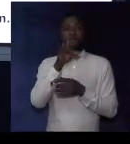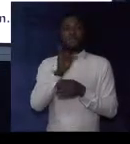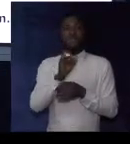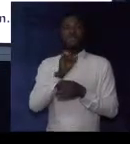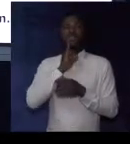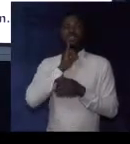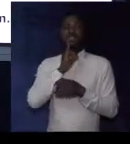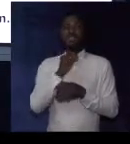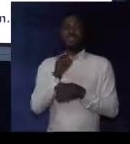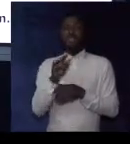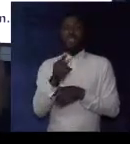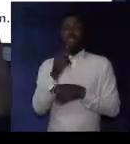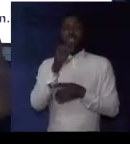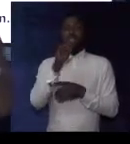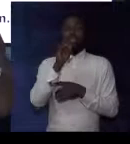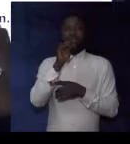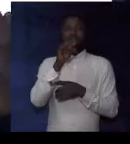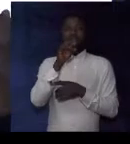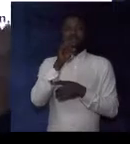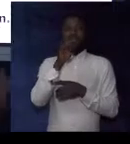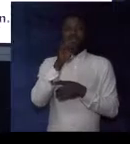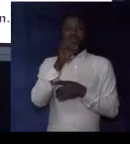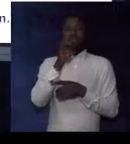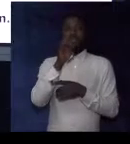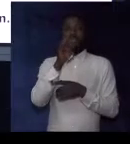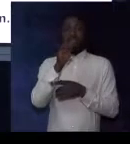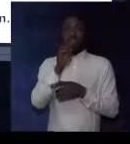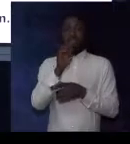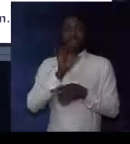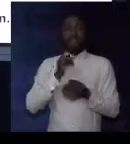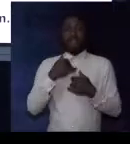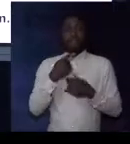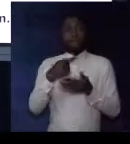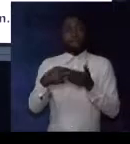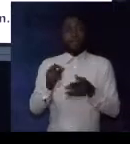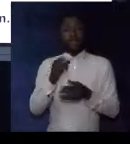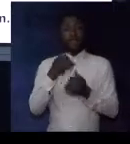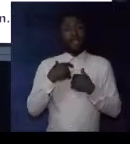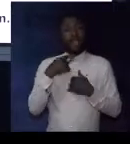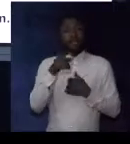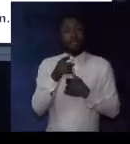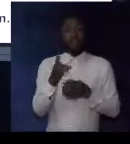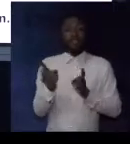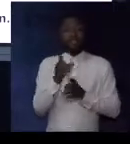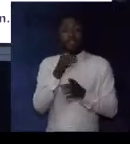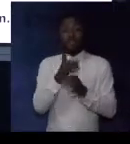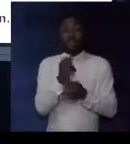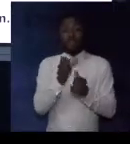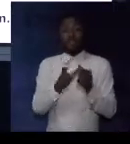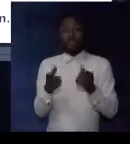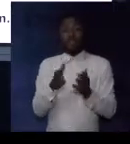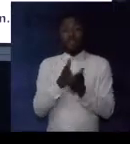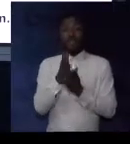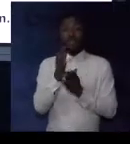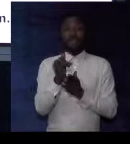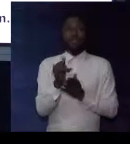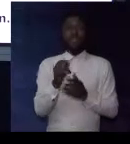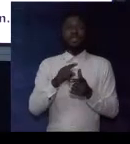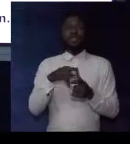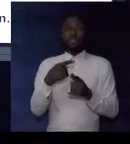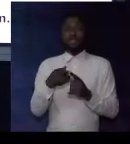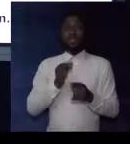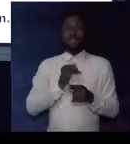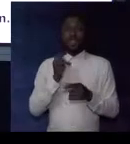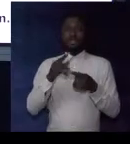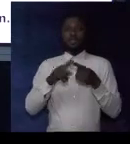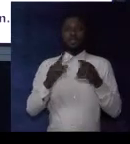It is intimidate. Yes, I've marked mine. Have you marked yours? Did you get everything correctly?